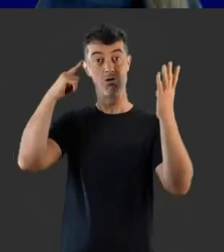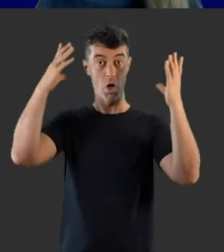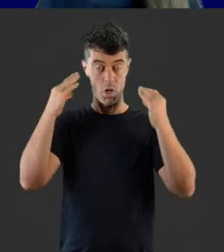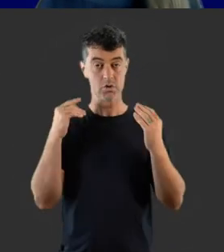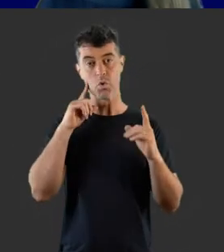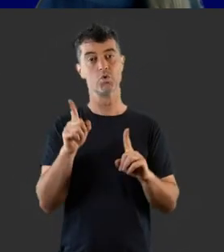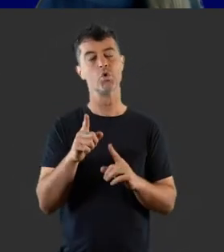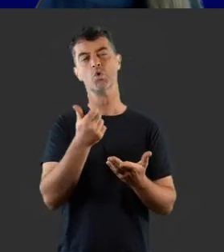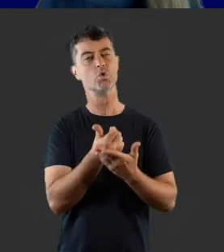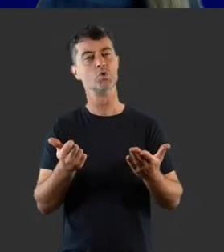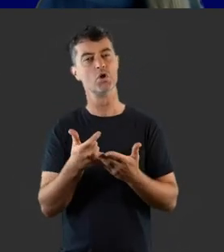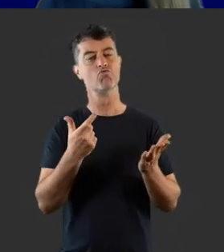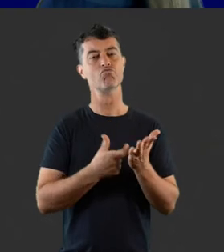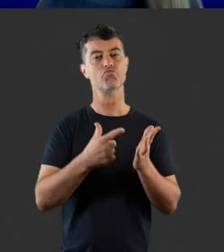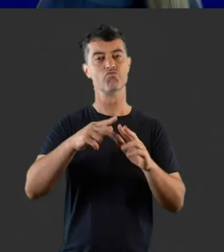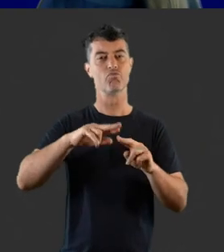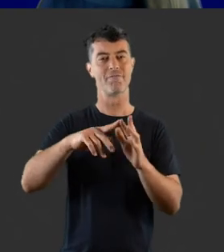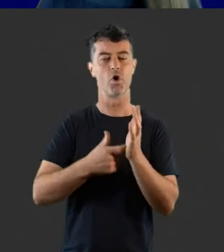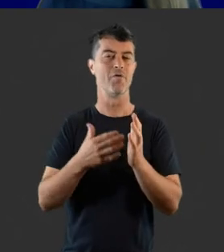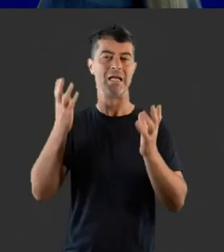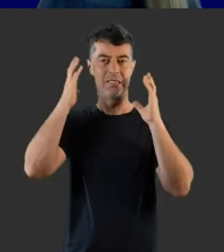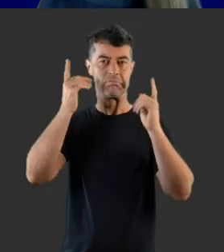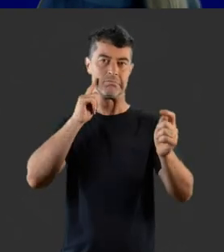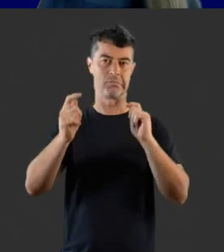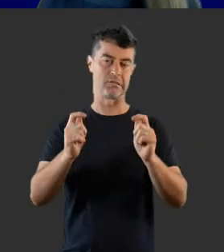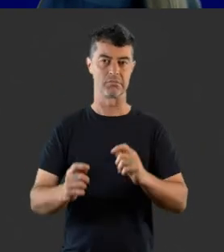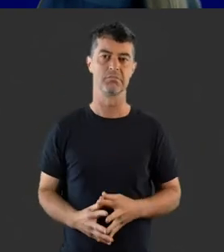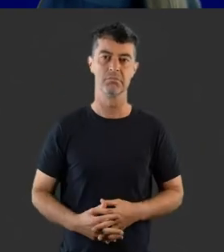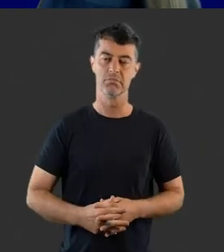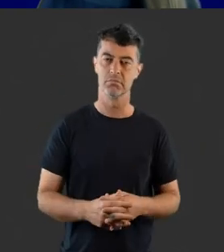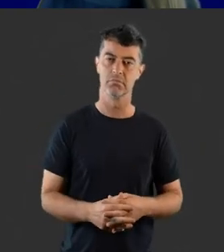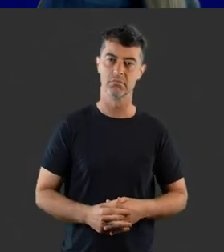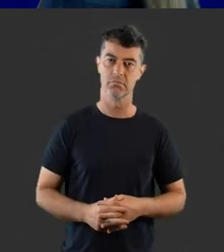they will also usually be referred for hearing testing.